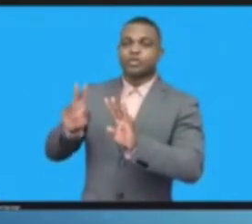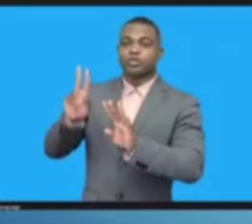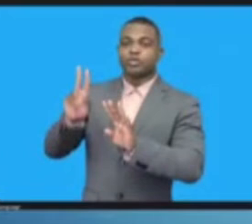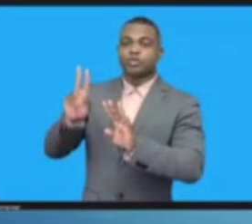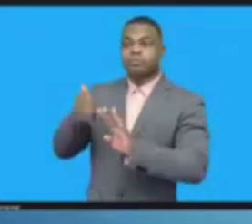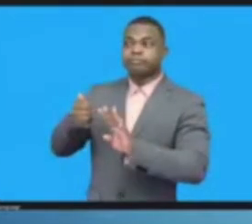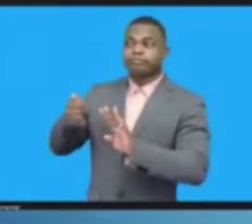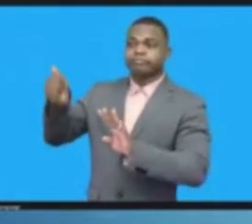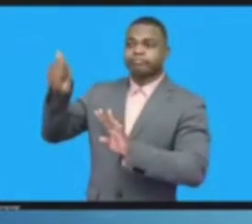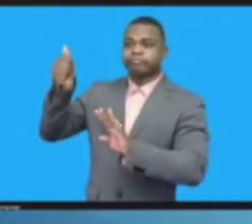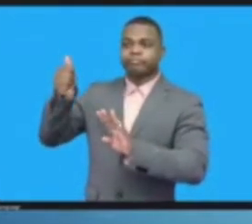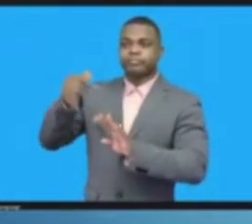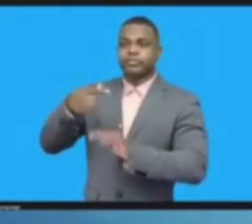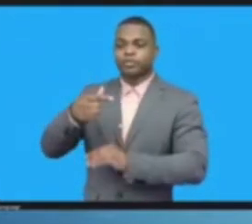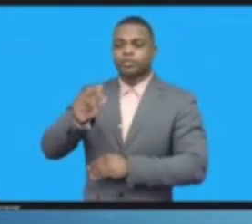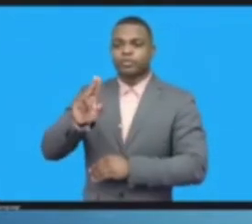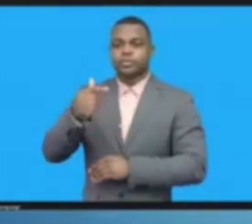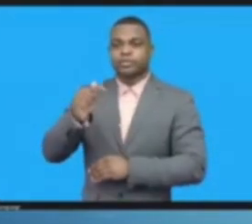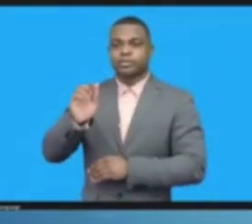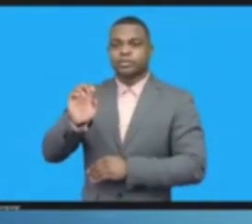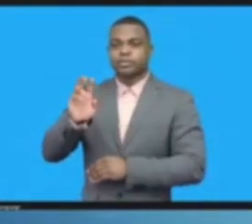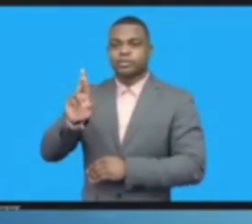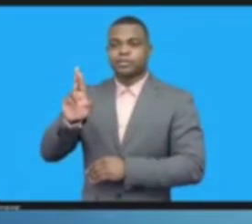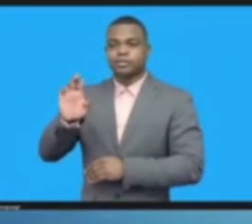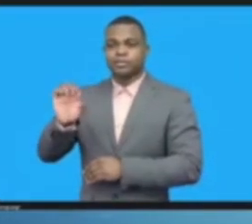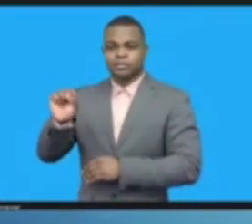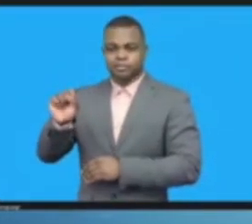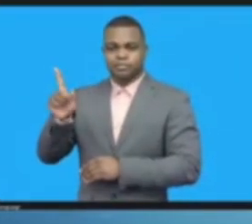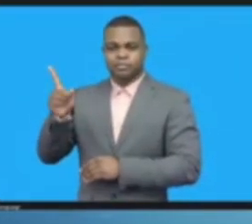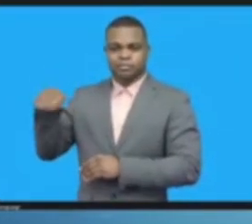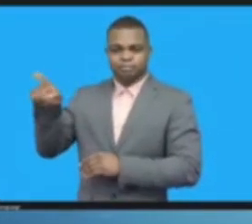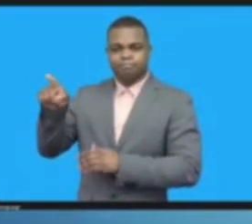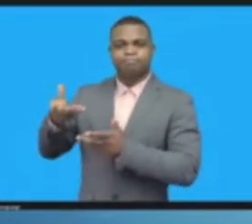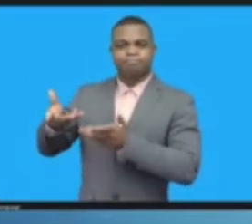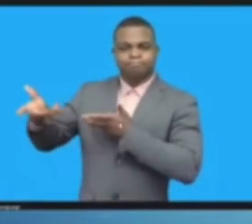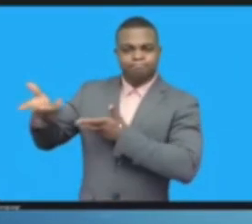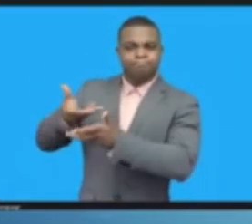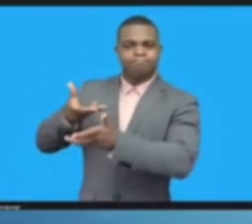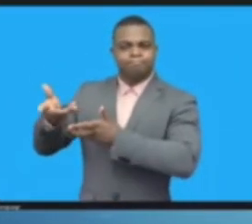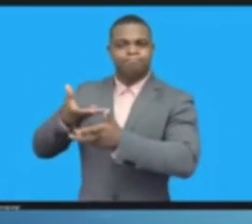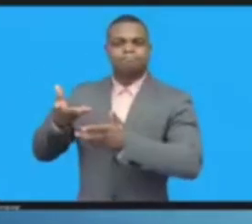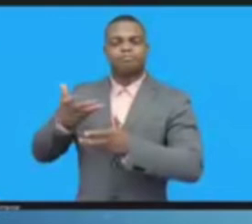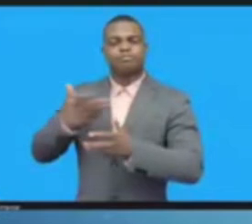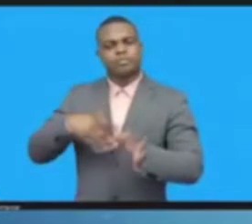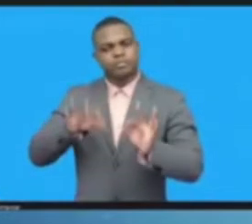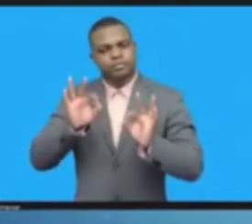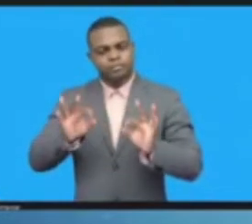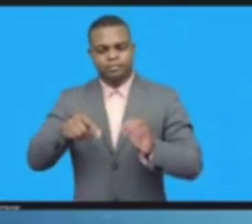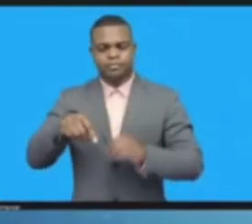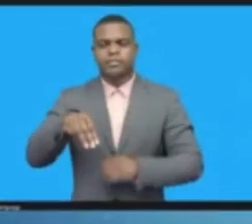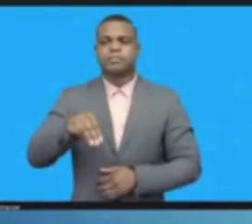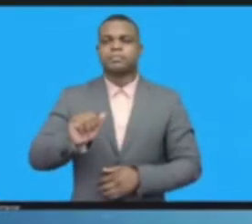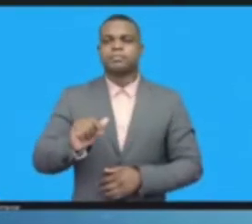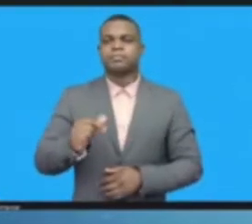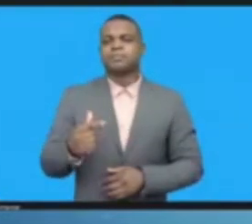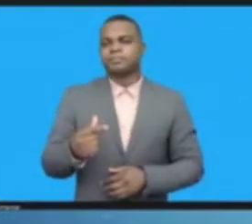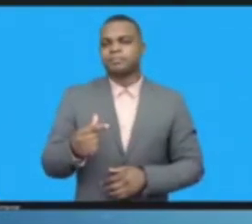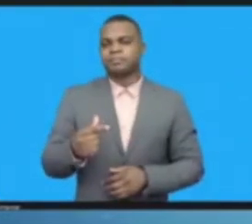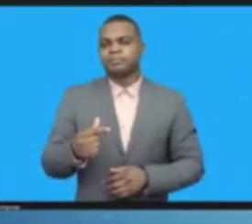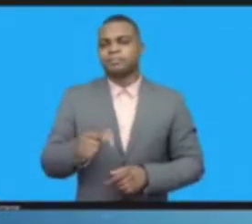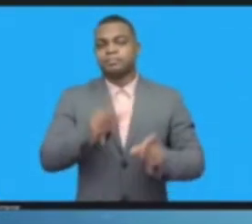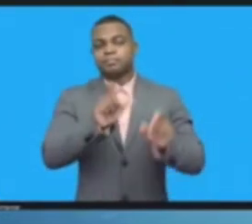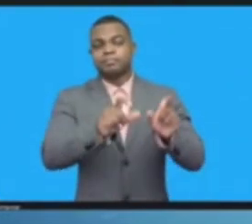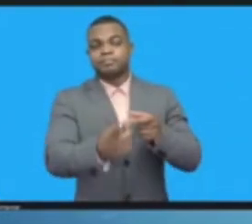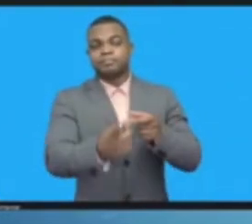and regional IGFs. Our aim is to amplify and facilitate the